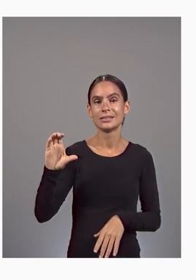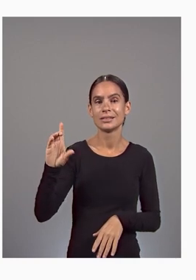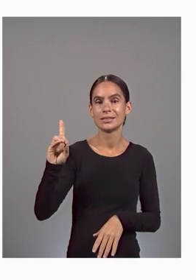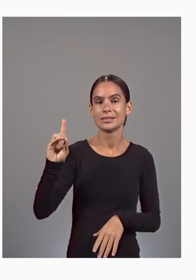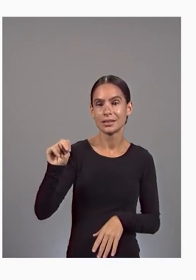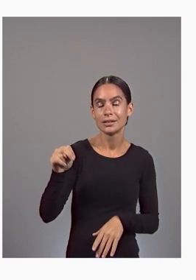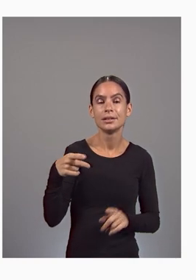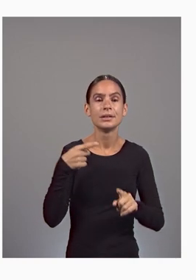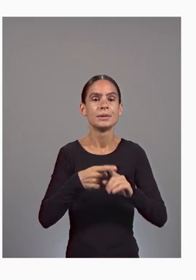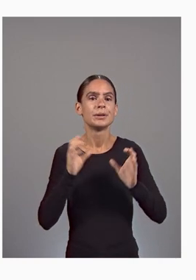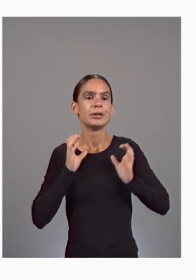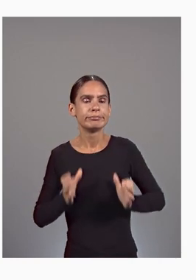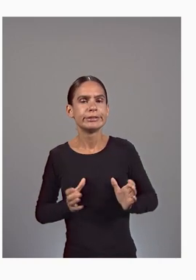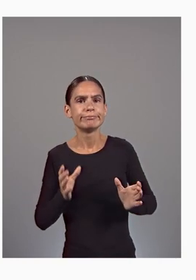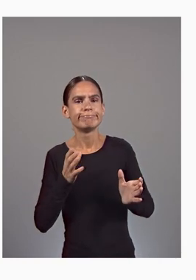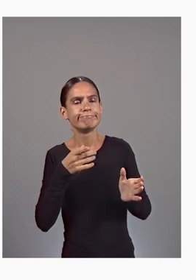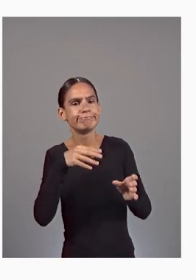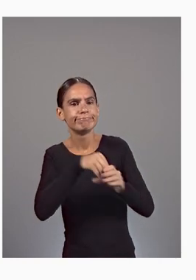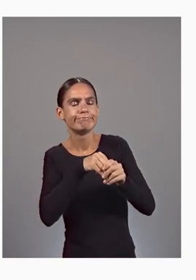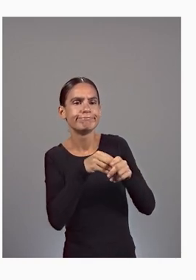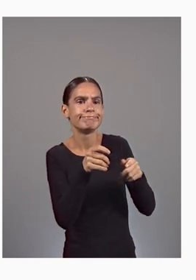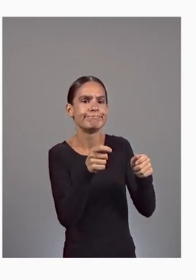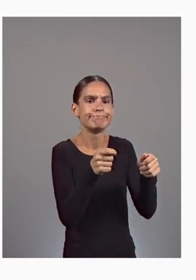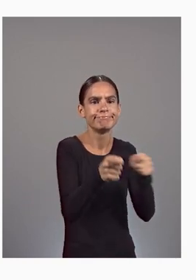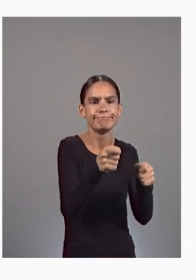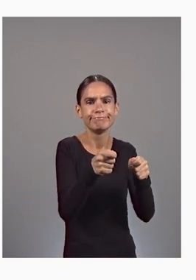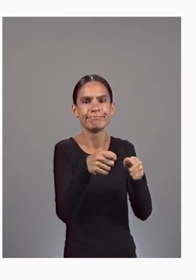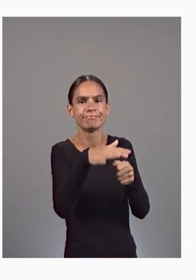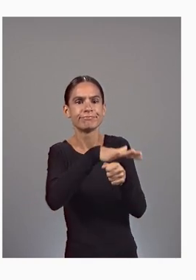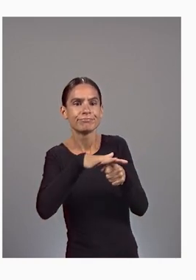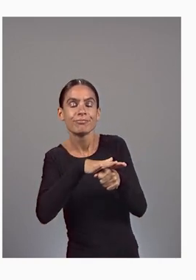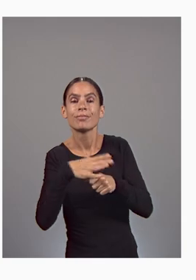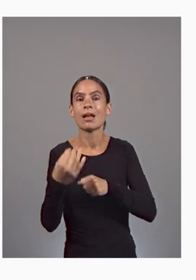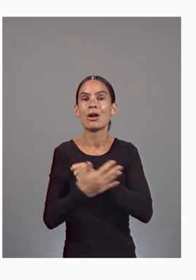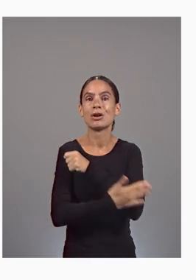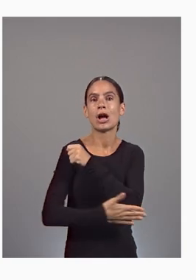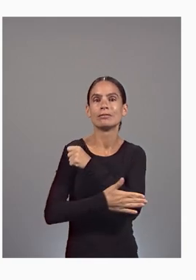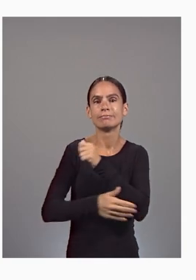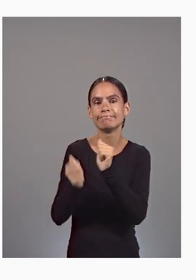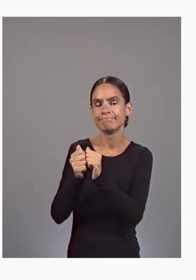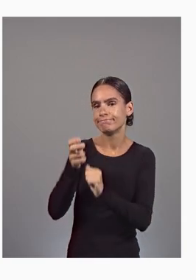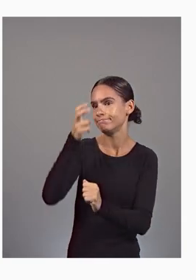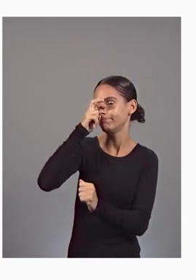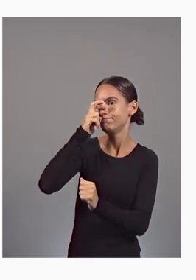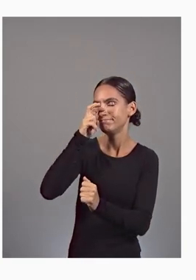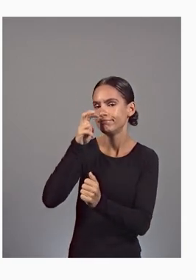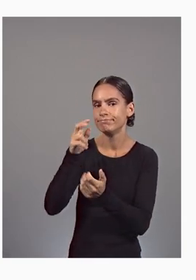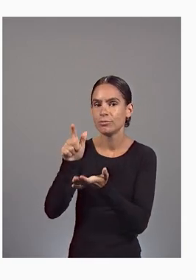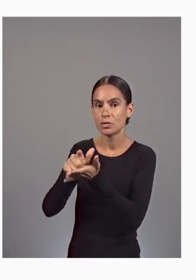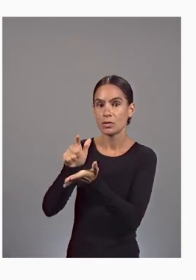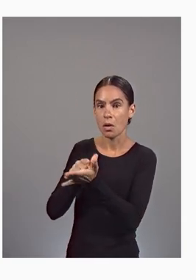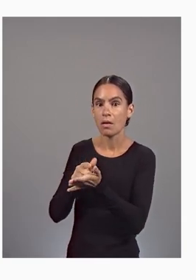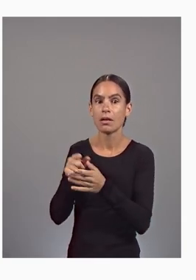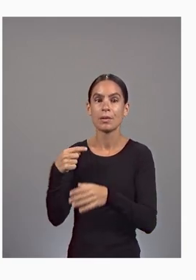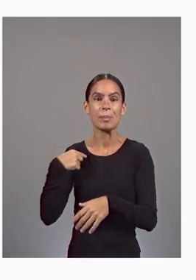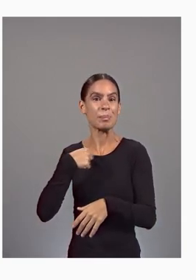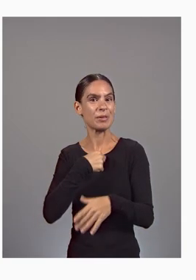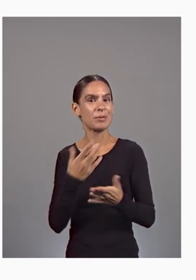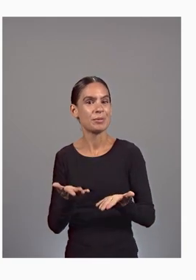regulated markets and countries with sovereignty loss, we offer sovereignty-optimized workloads.